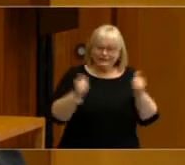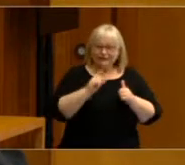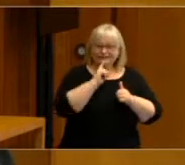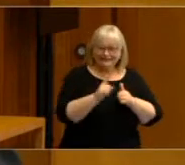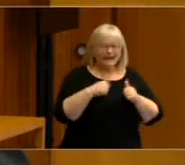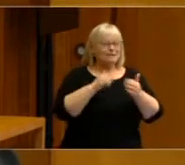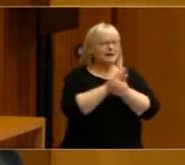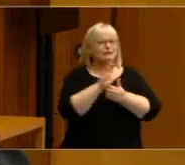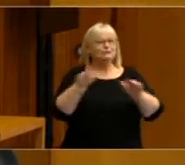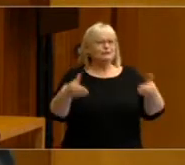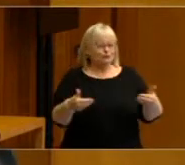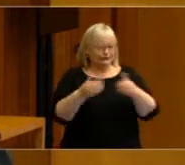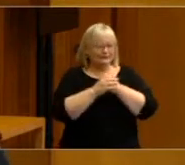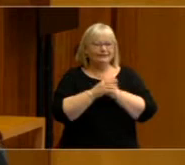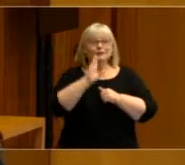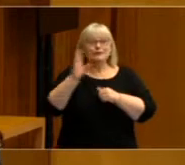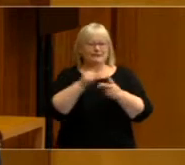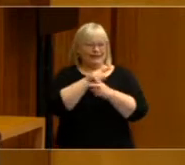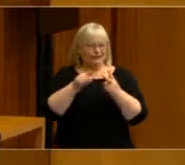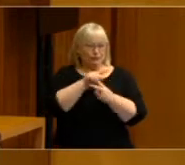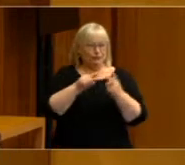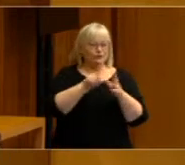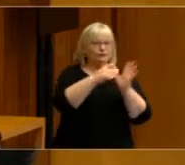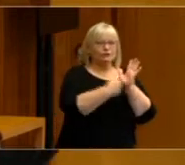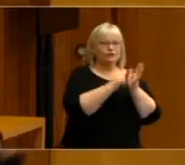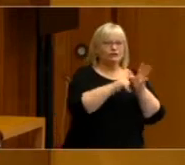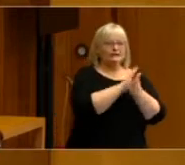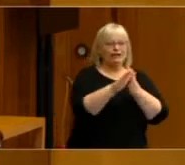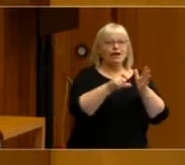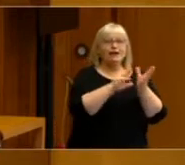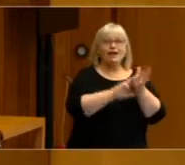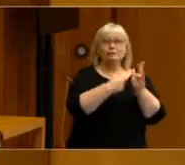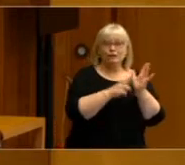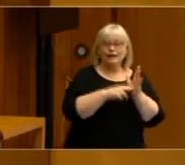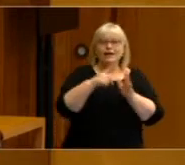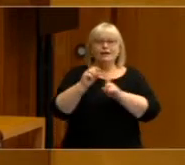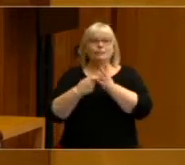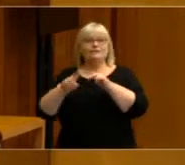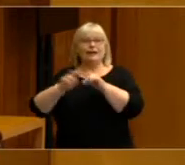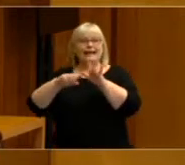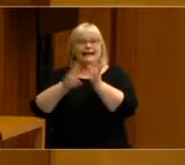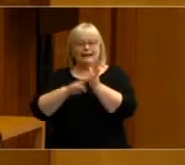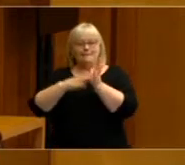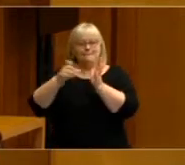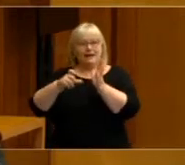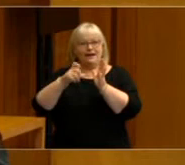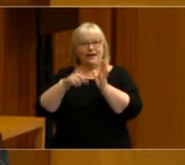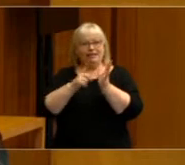delighted to introduce you to our speakers today, Dr Sarah Cameron and Professor Ian McAllister.